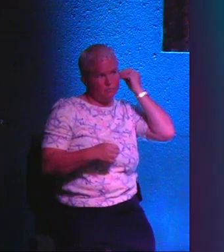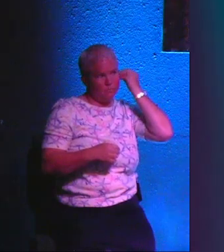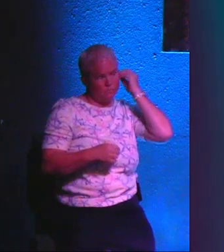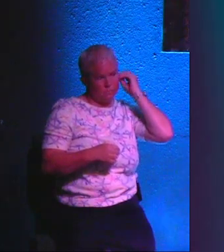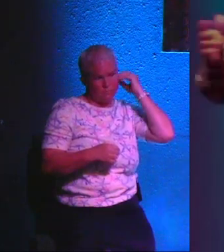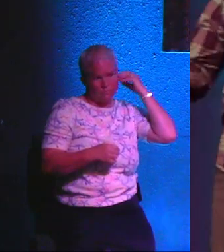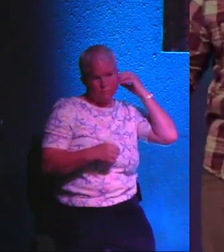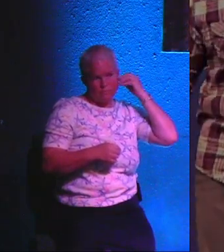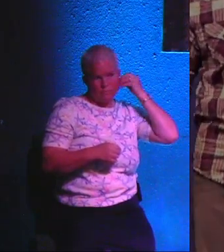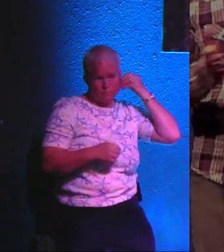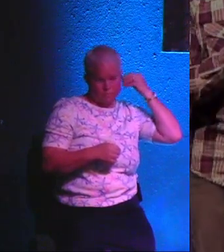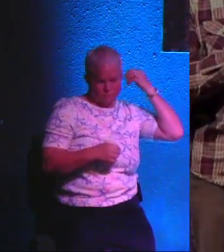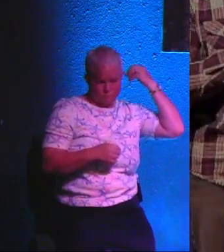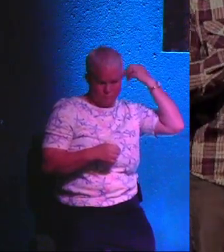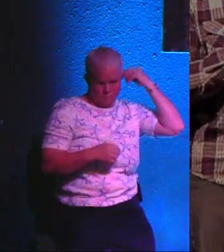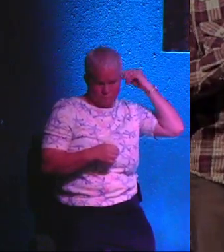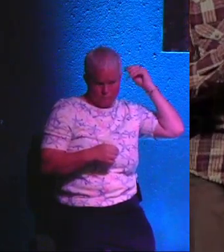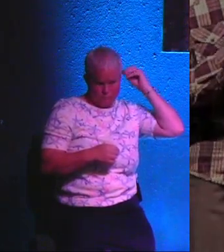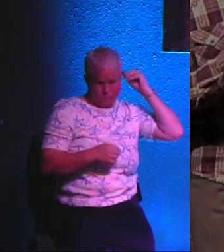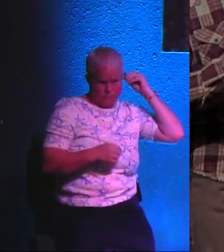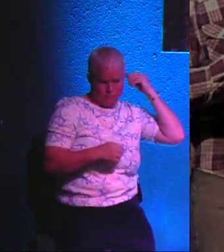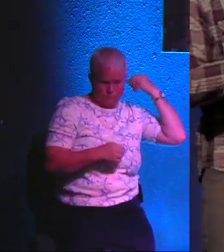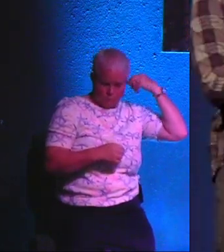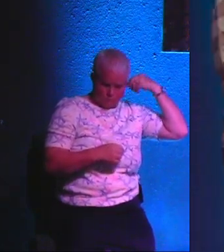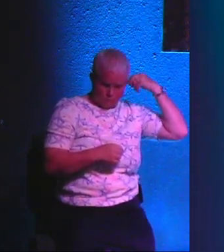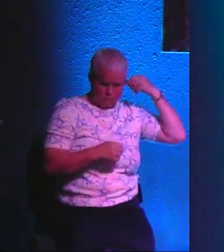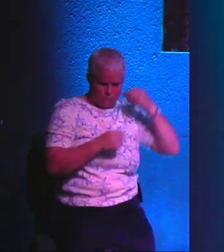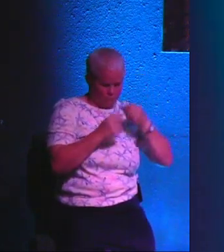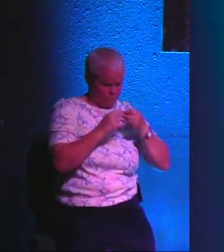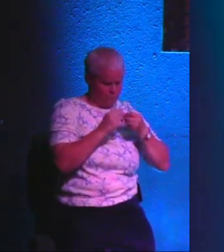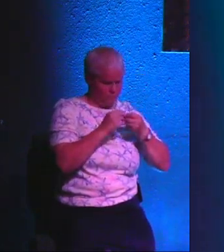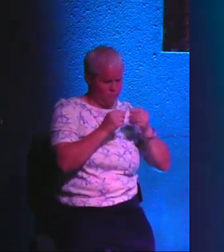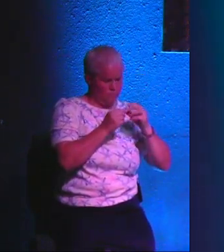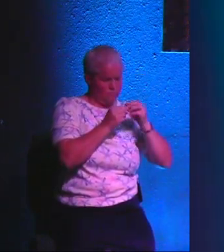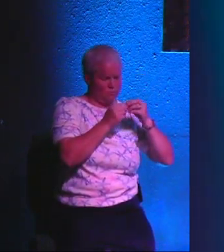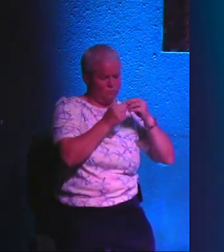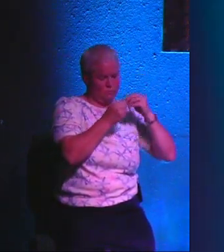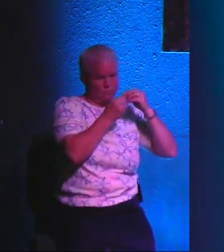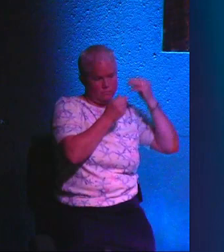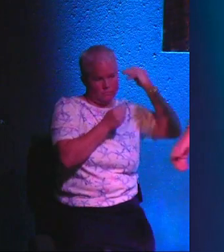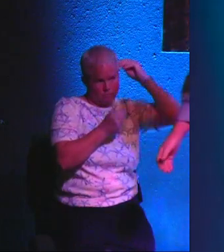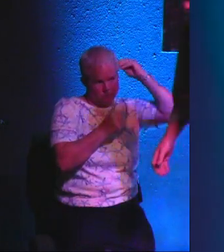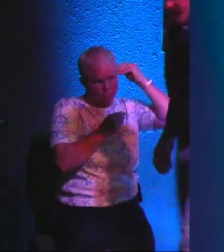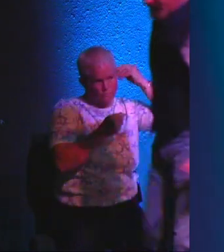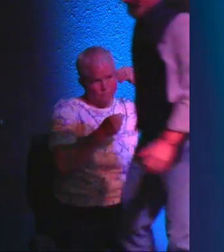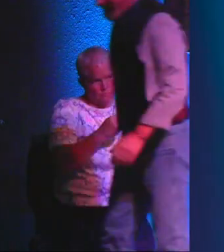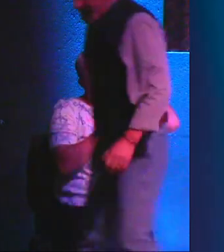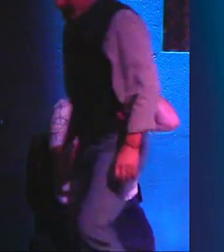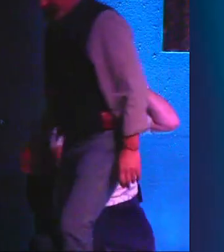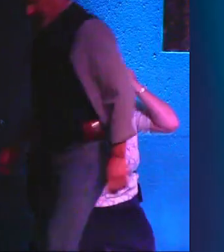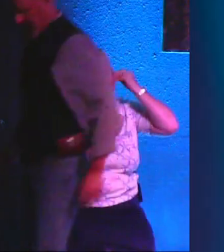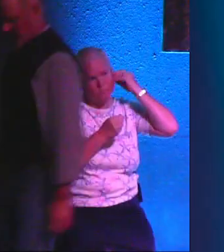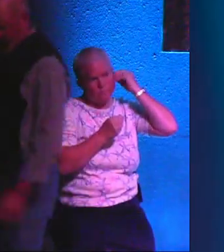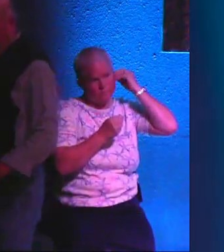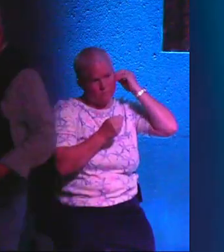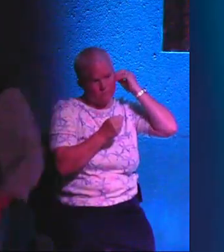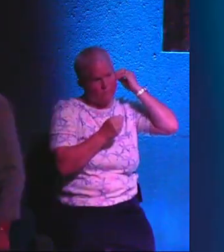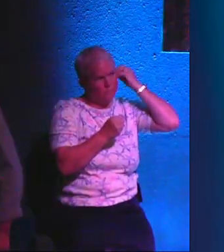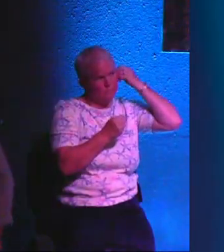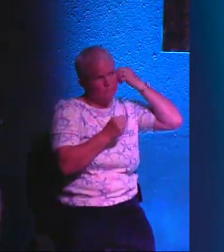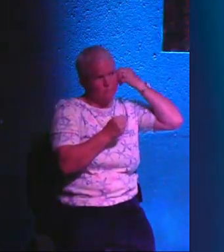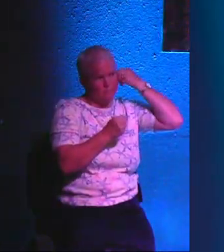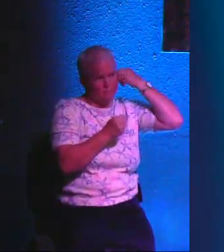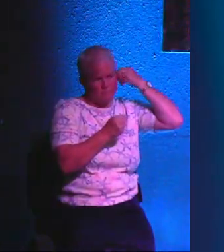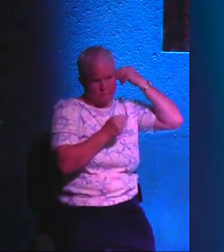Not that well, apparently. How is everyone doing this morning? Wonderful.